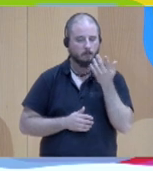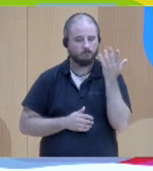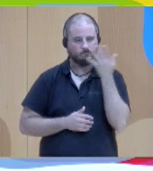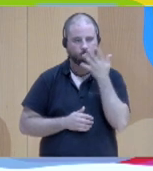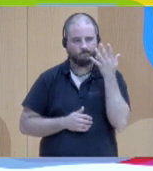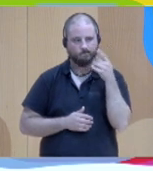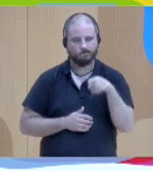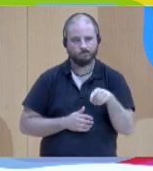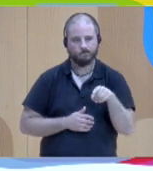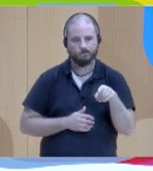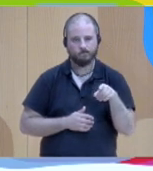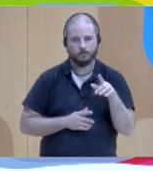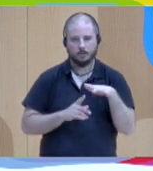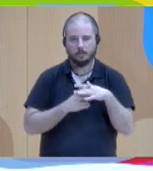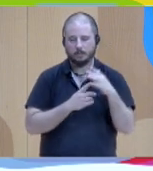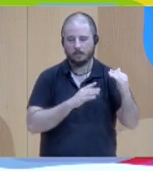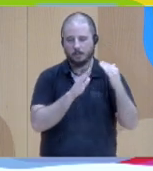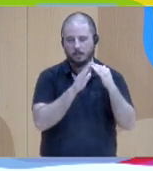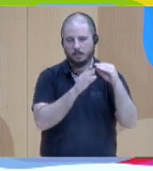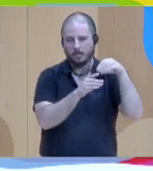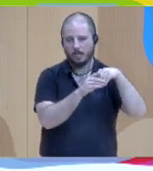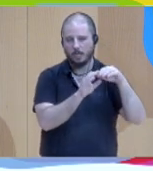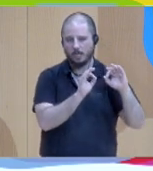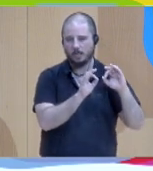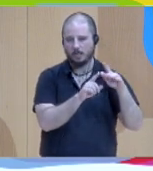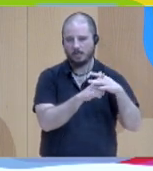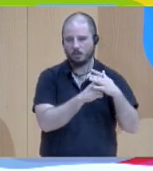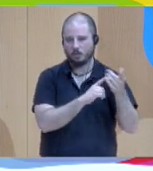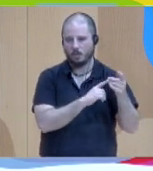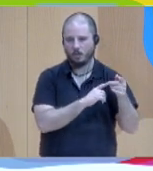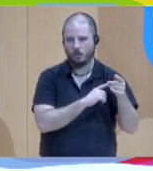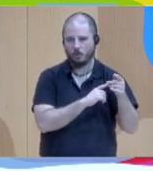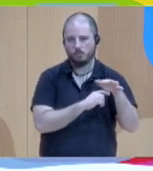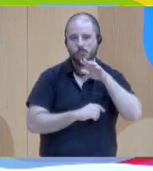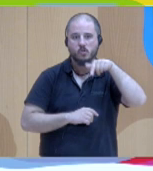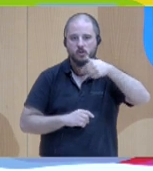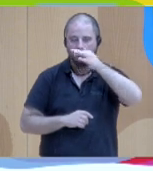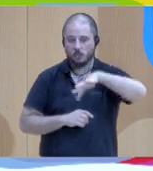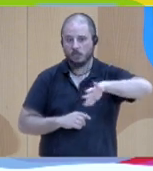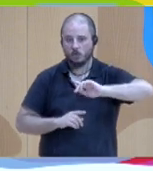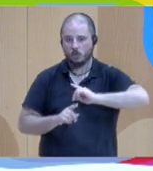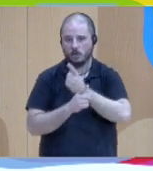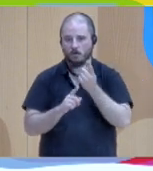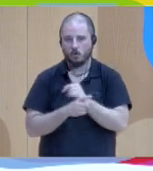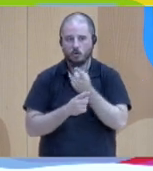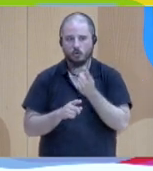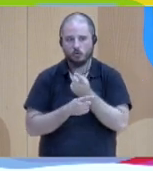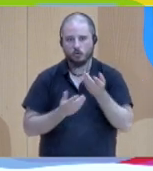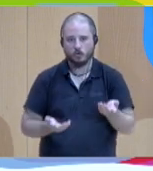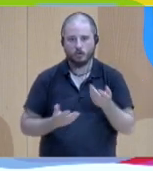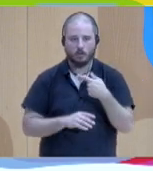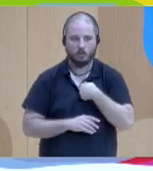child makes the child restless and tired I need the help of the parents how do you get the help